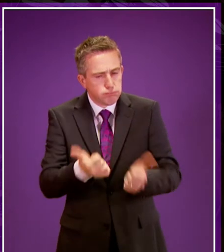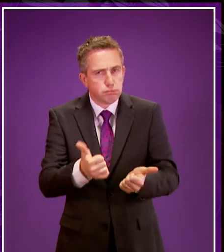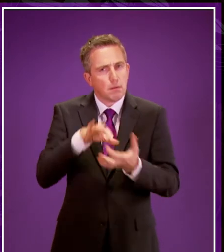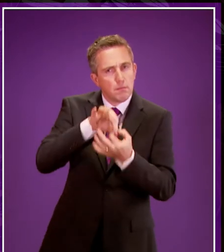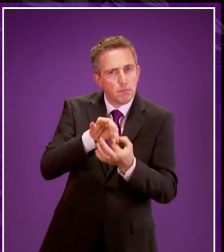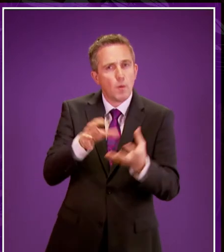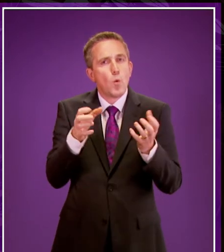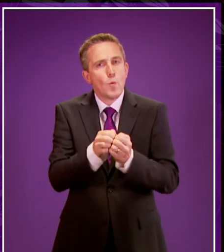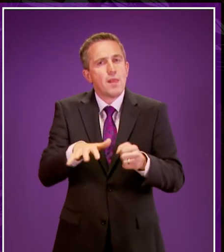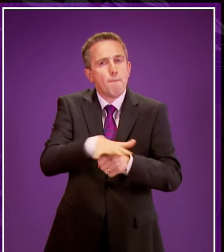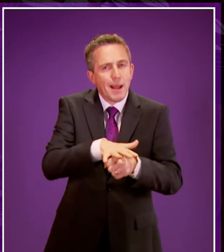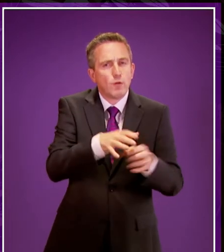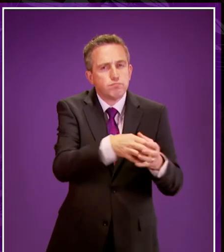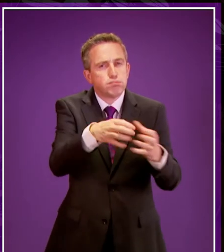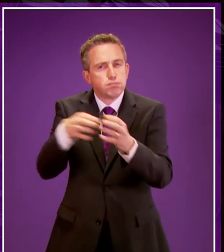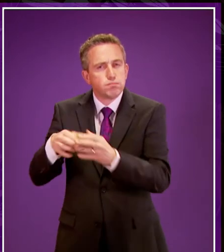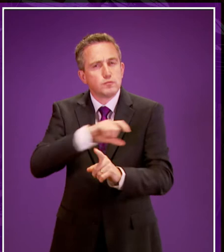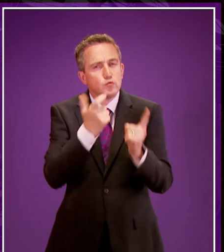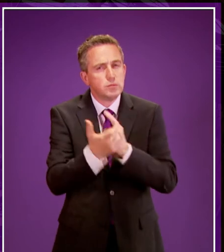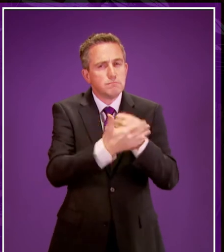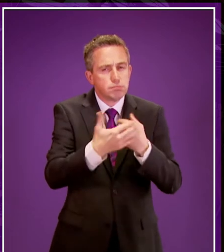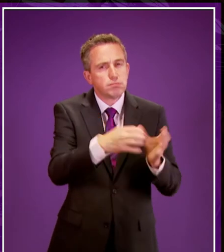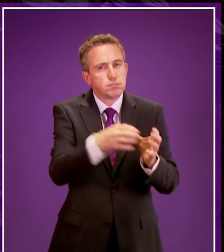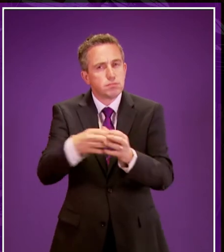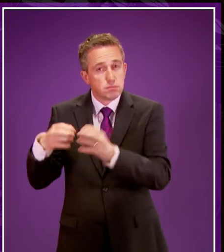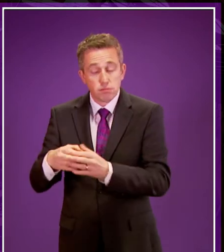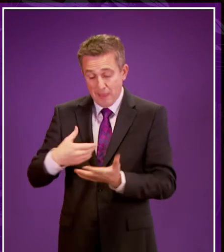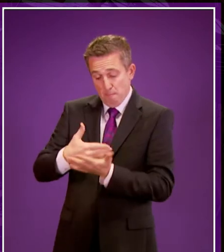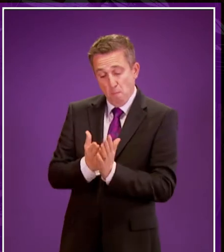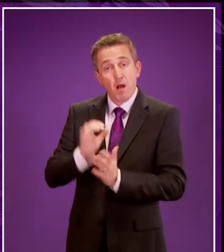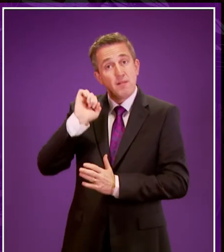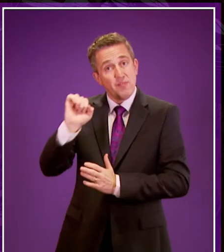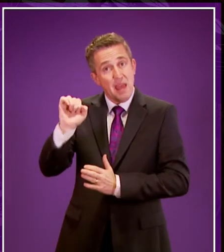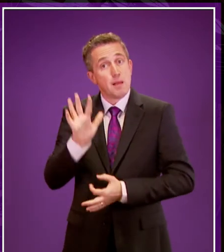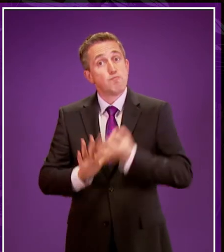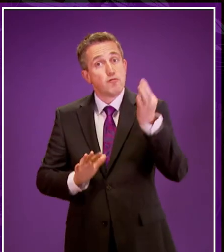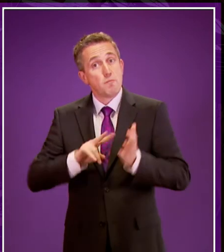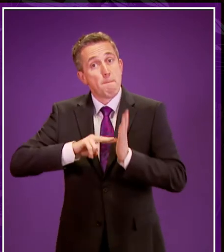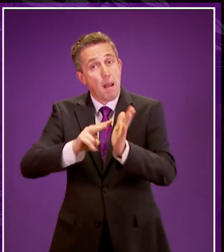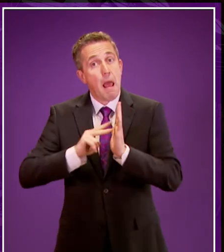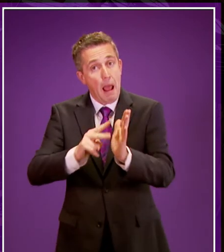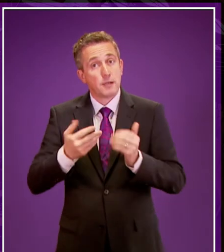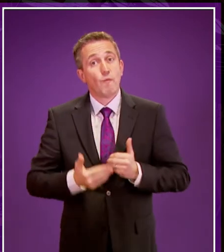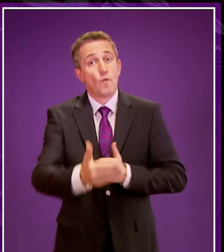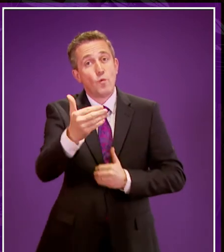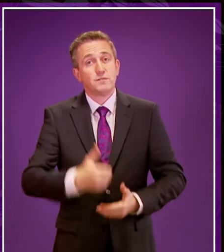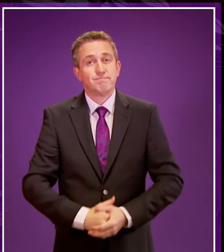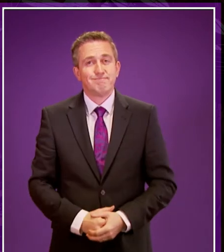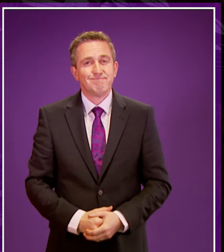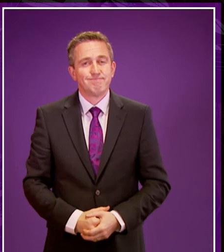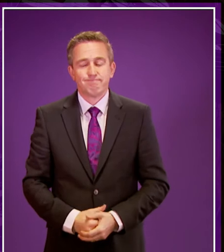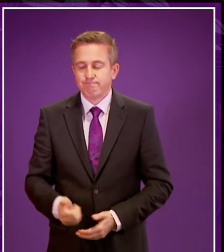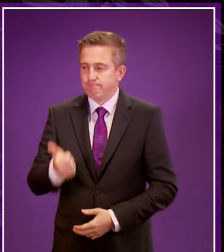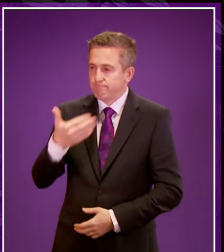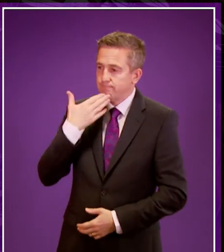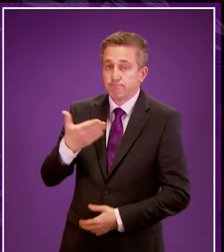minority communities and that's a key part of the developmental and improvement work that they've already started to take forward. Thank